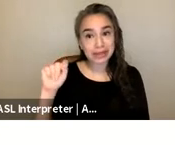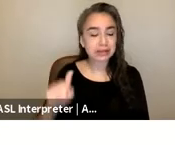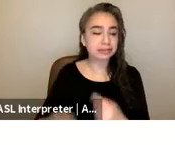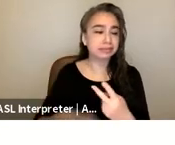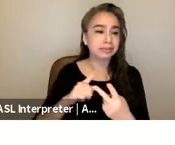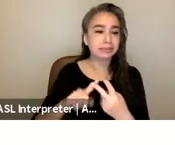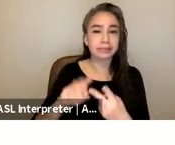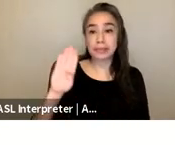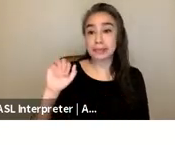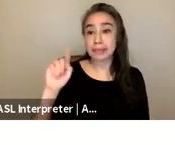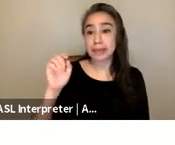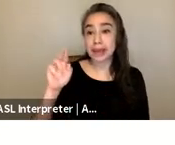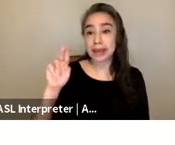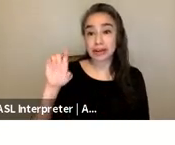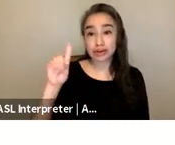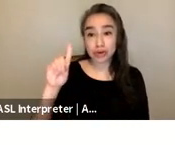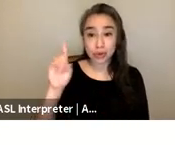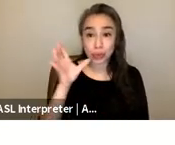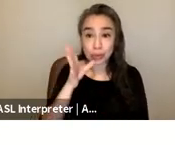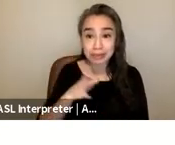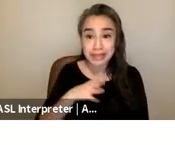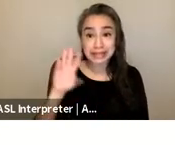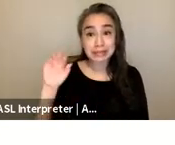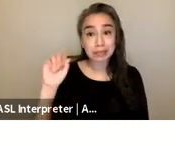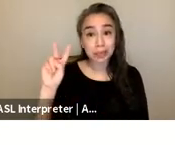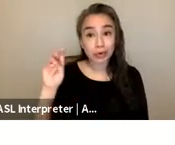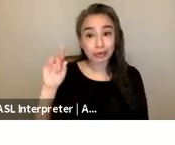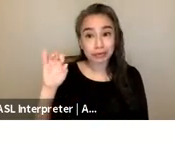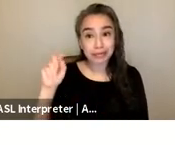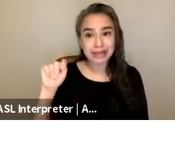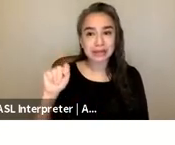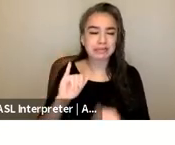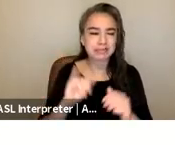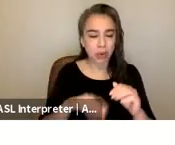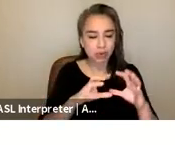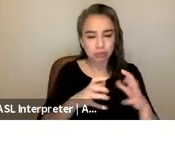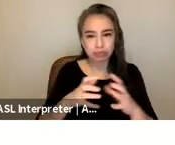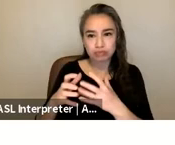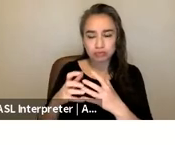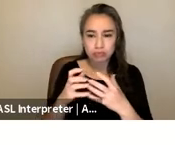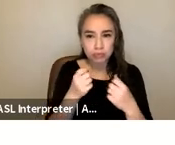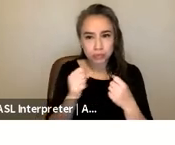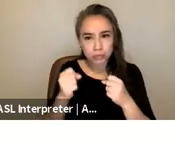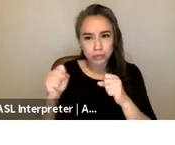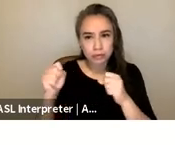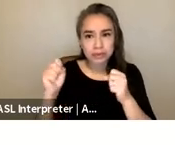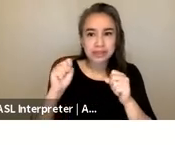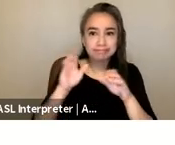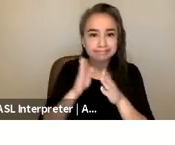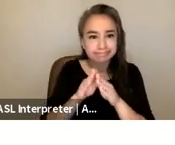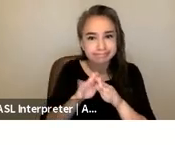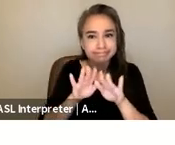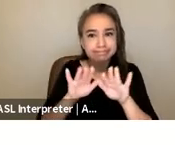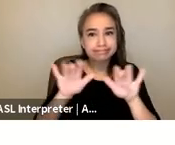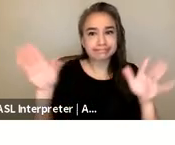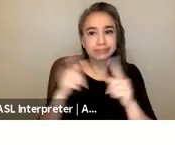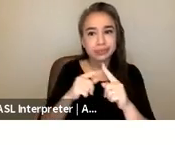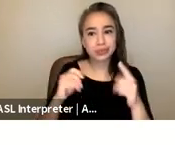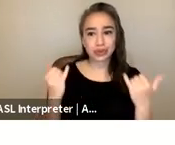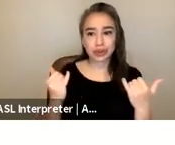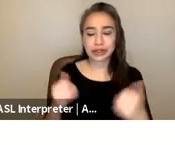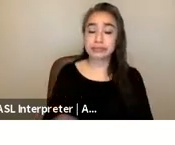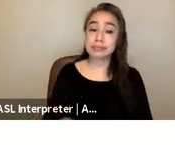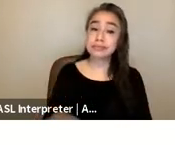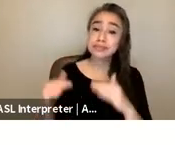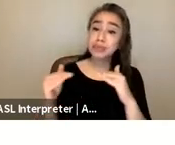organizations spring these explicitly um feminist values used a mutual aid approach a peer-to